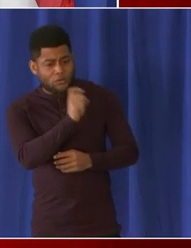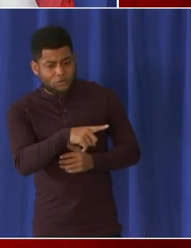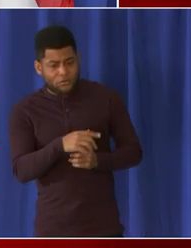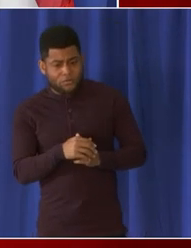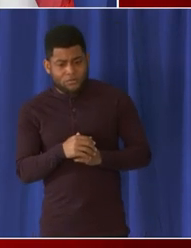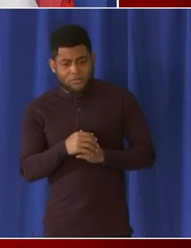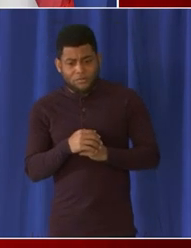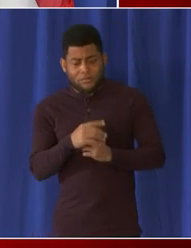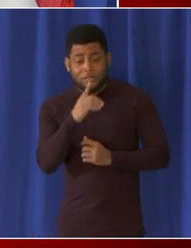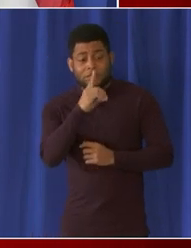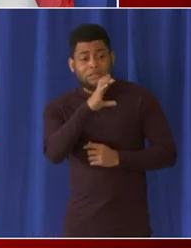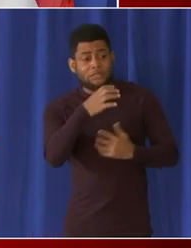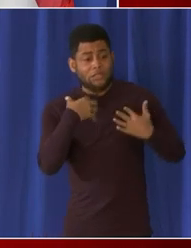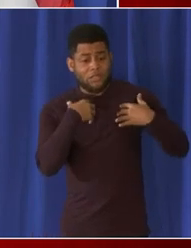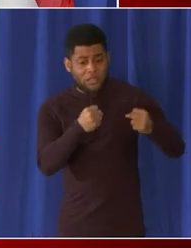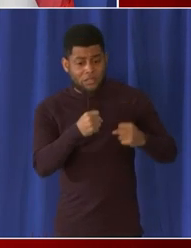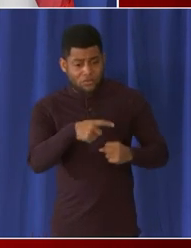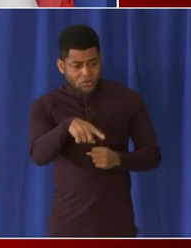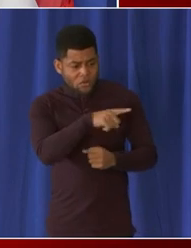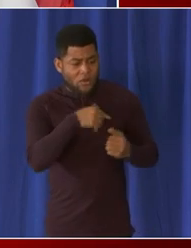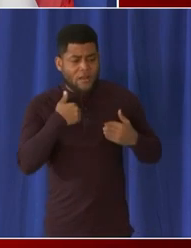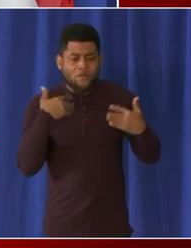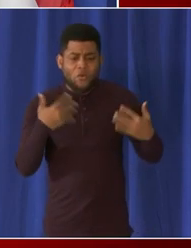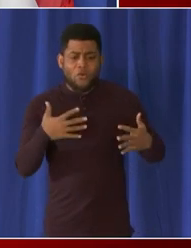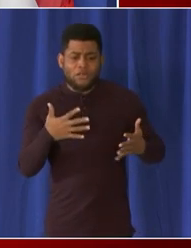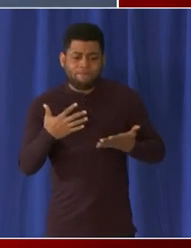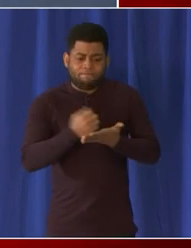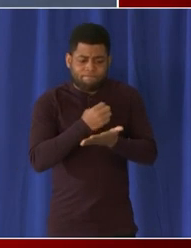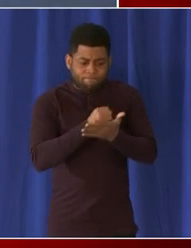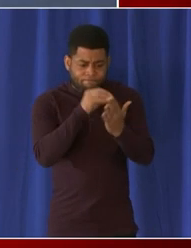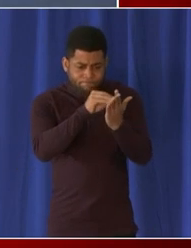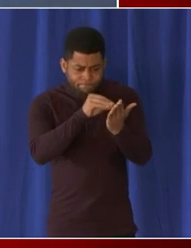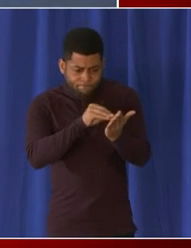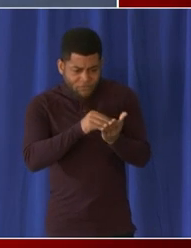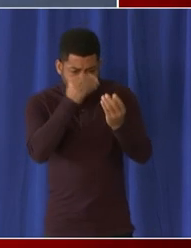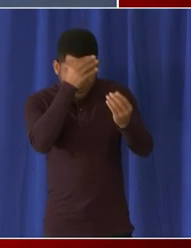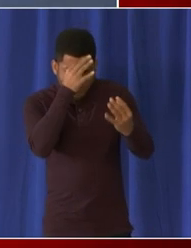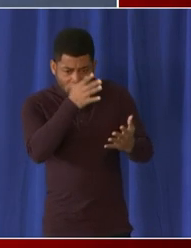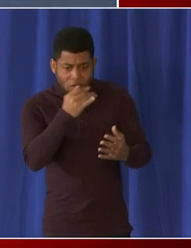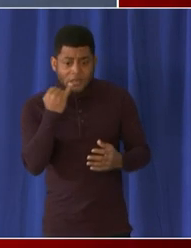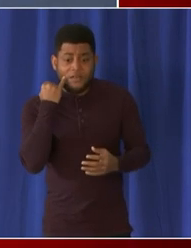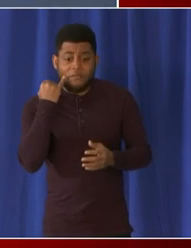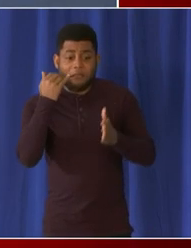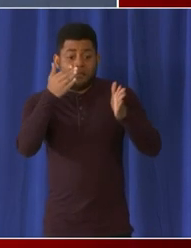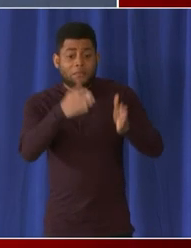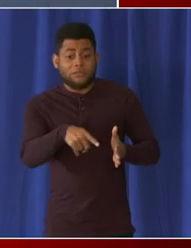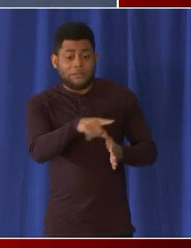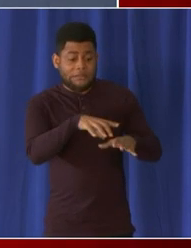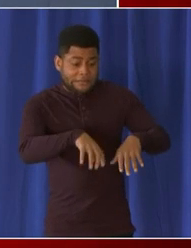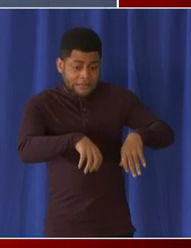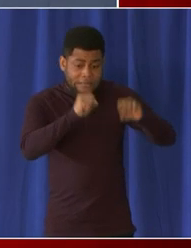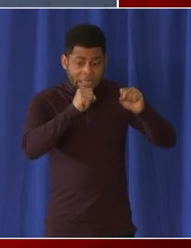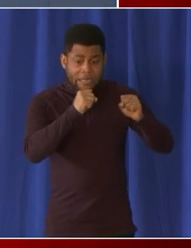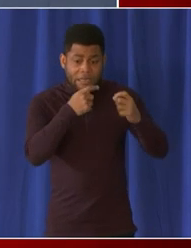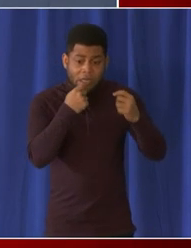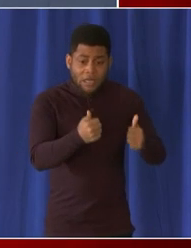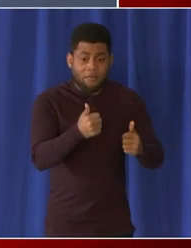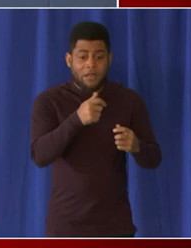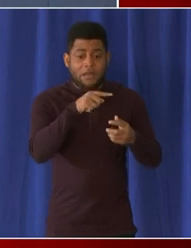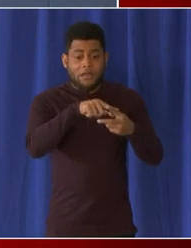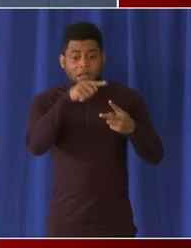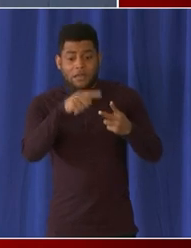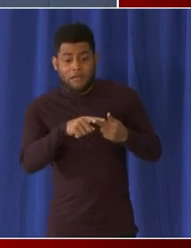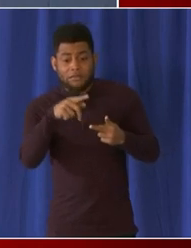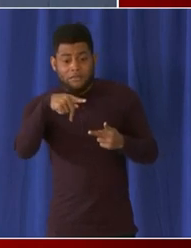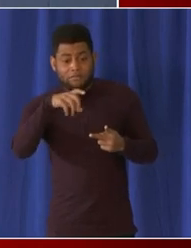deduplicating data so say like a person takes a rapid and pcr test can you kind of are you able to silo that a